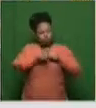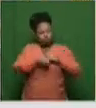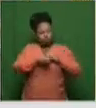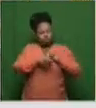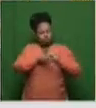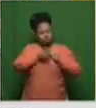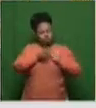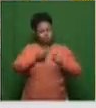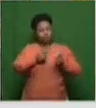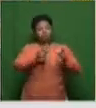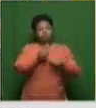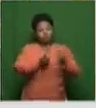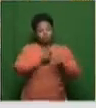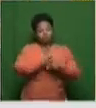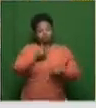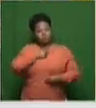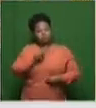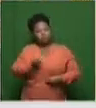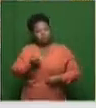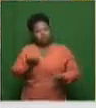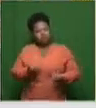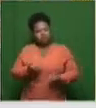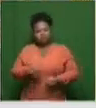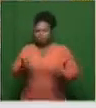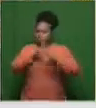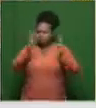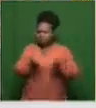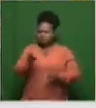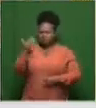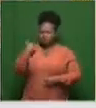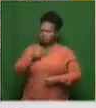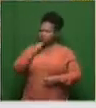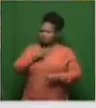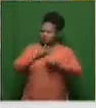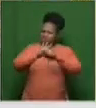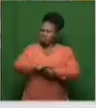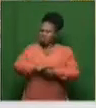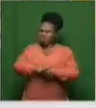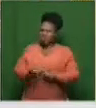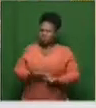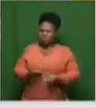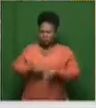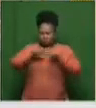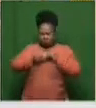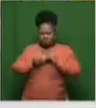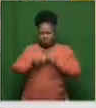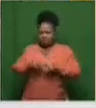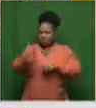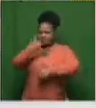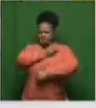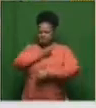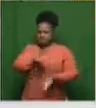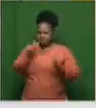very fast and getting into it very quickly, has the world ever been under such pressure to develop a vaccine? And that's the reality, because